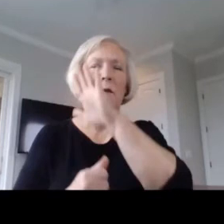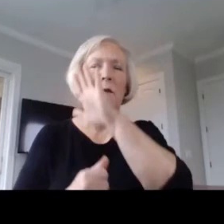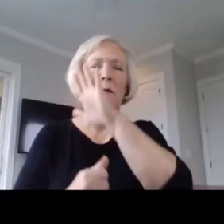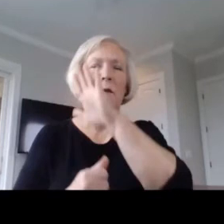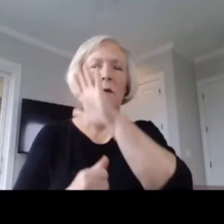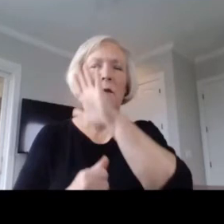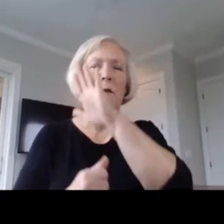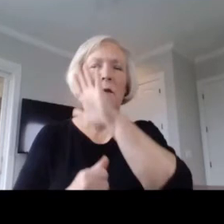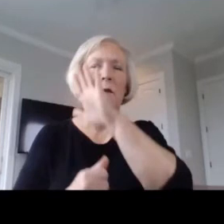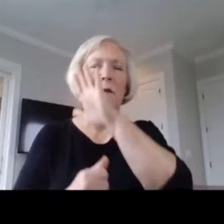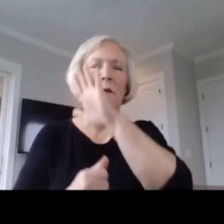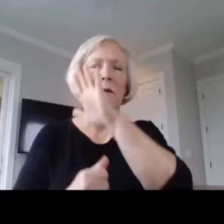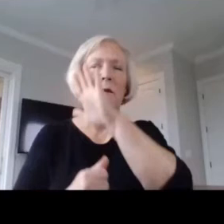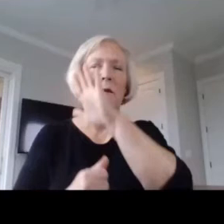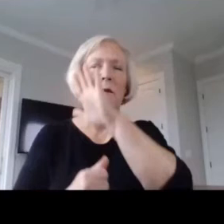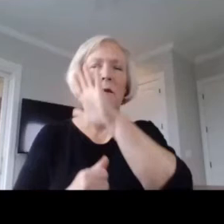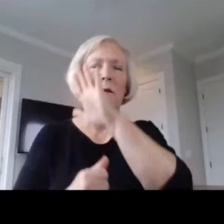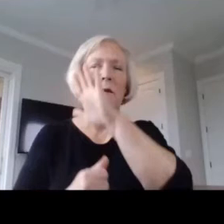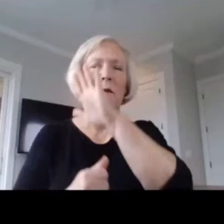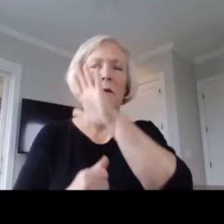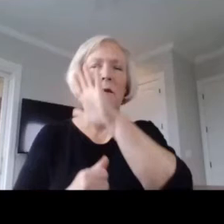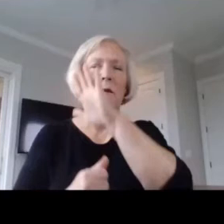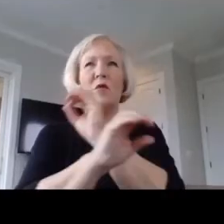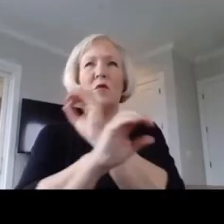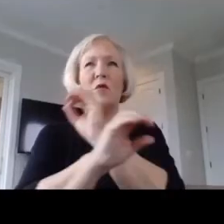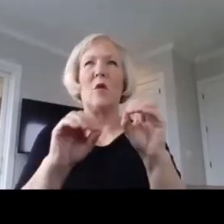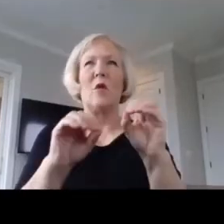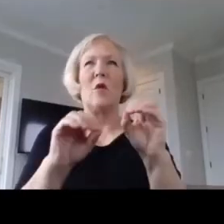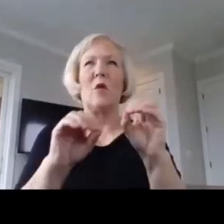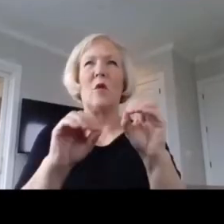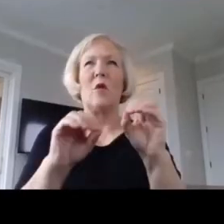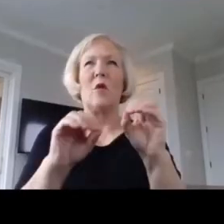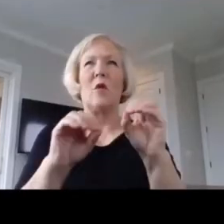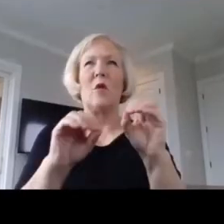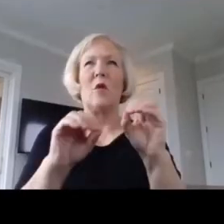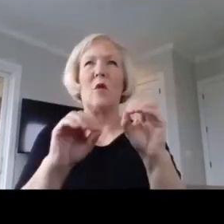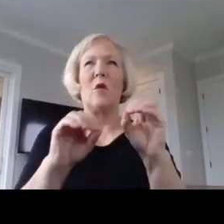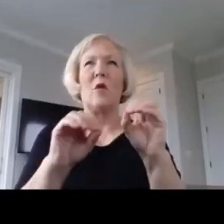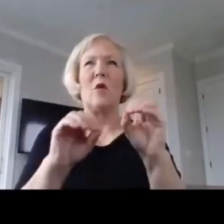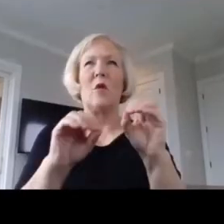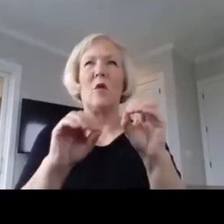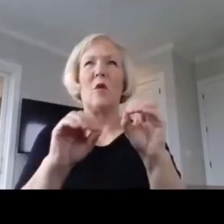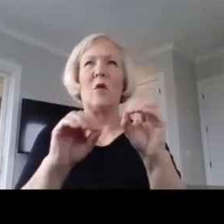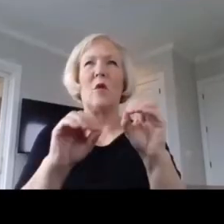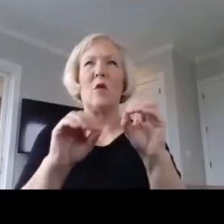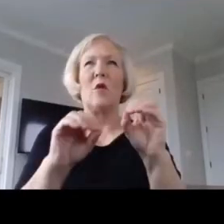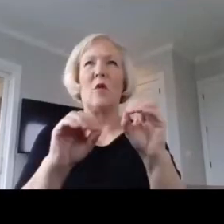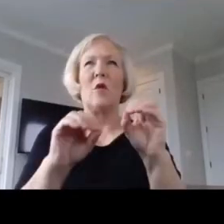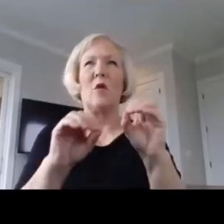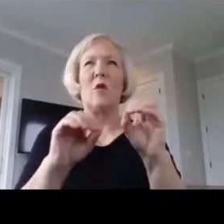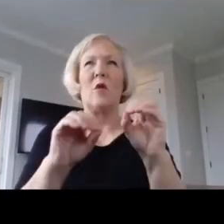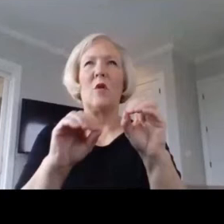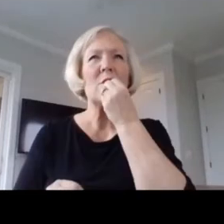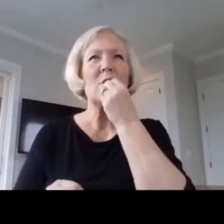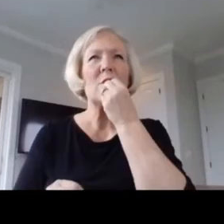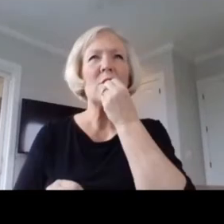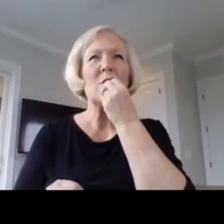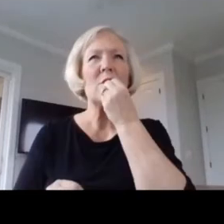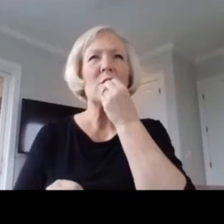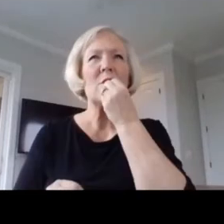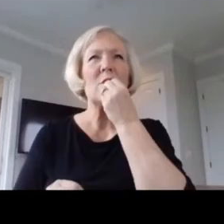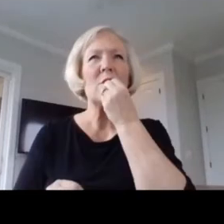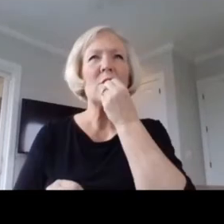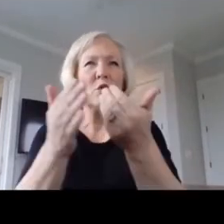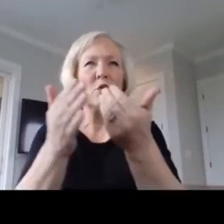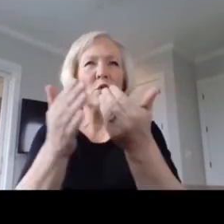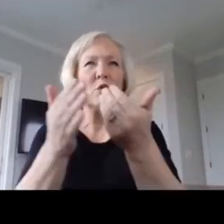child goes without food, support, and learning in their homes. And each day you have faced uncertainty and have been asked